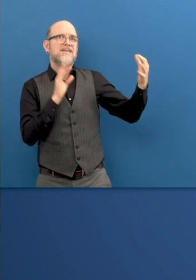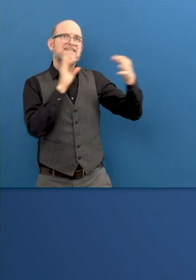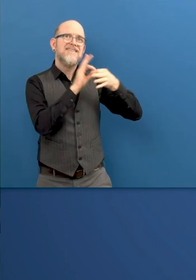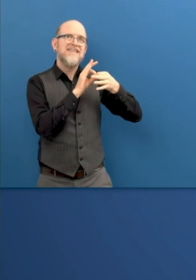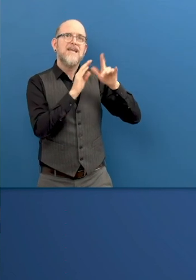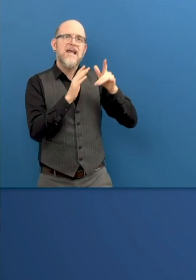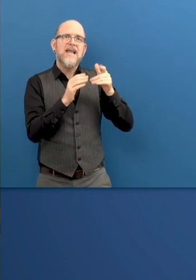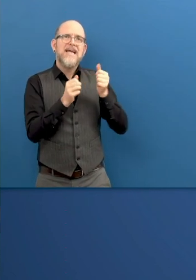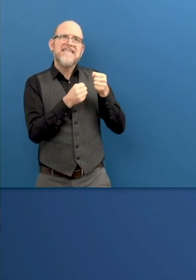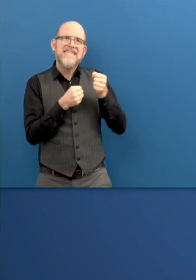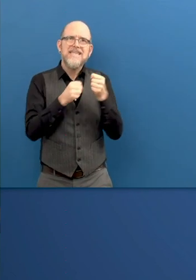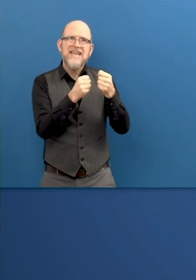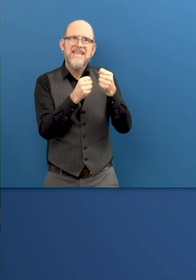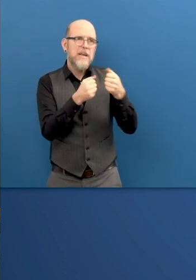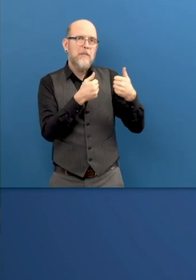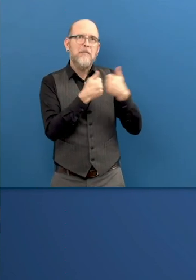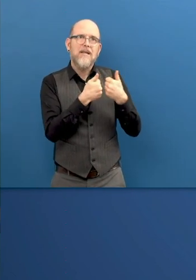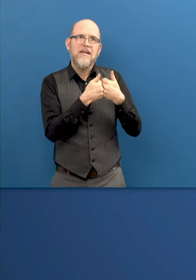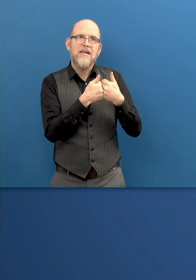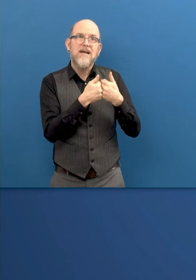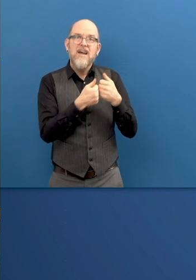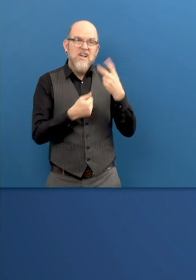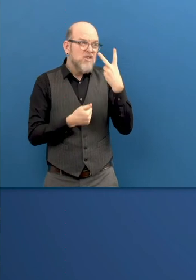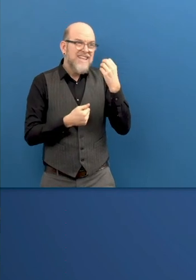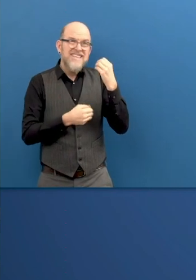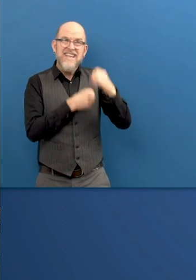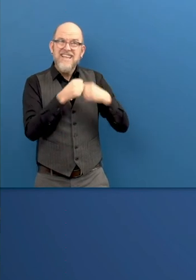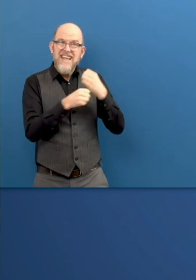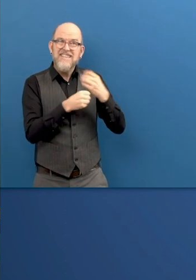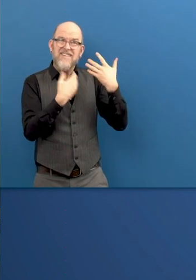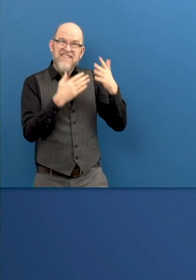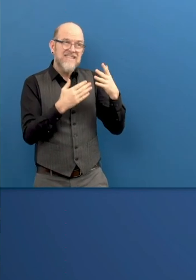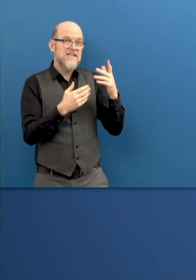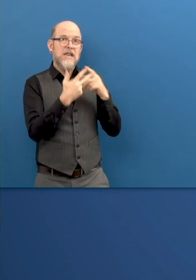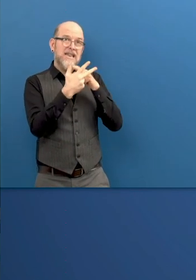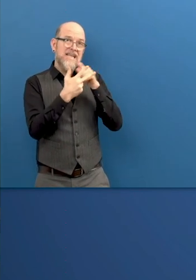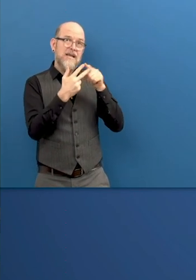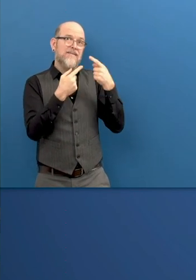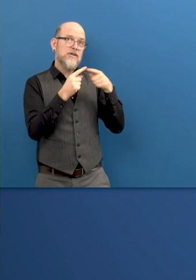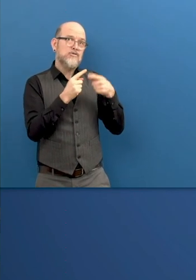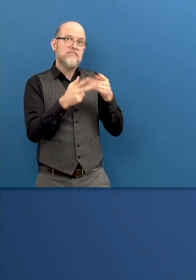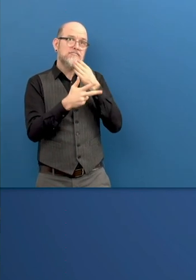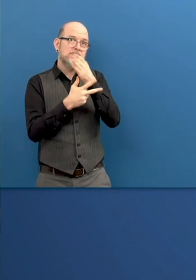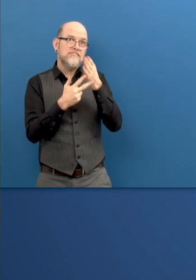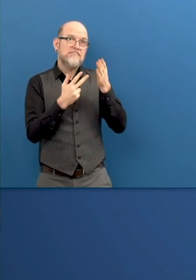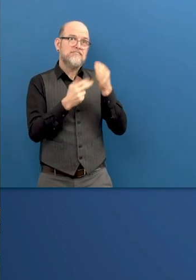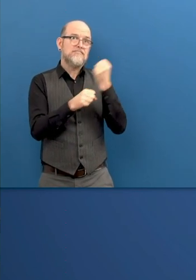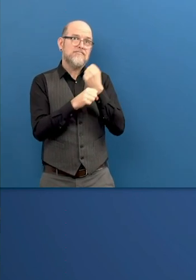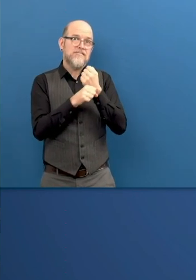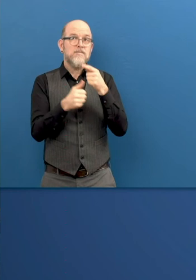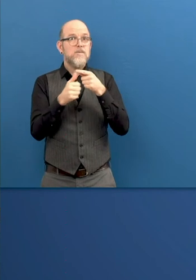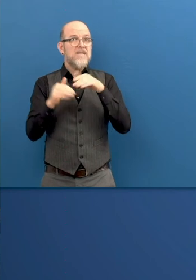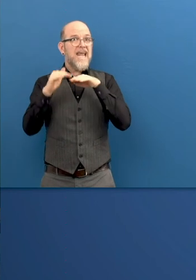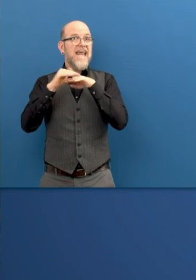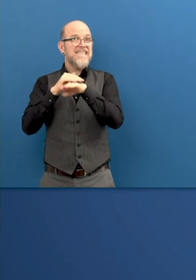for sure, because we are an IT company, technology company. We are asking ONCE